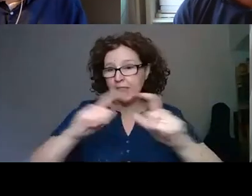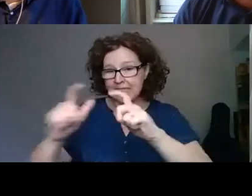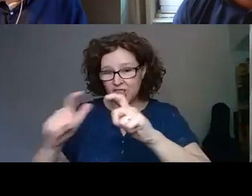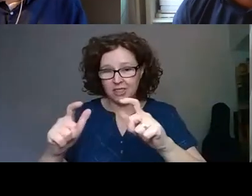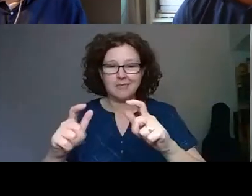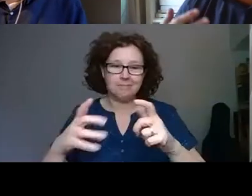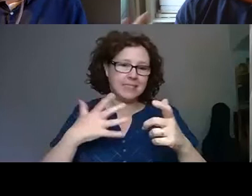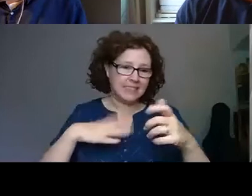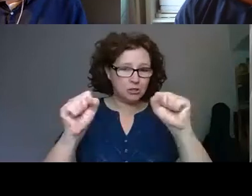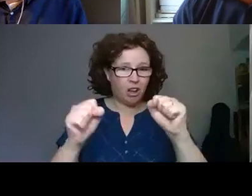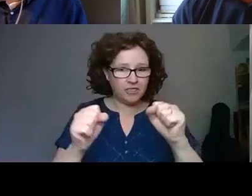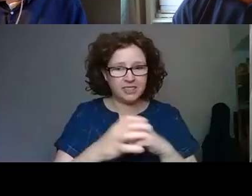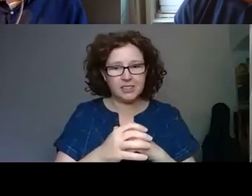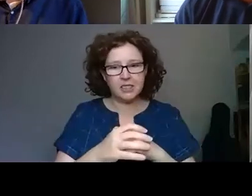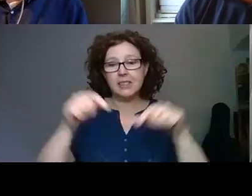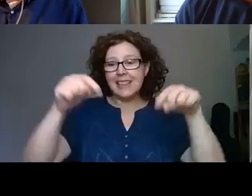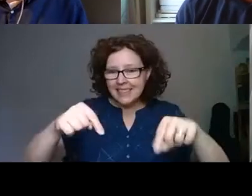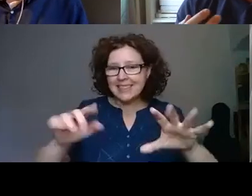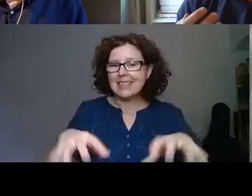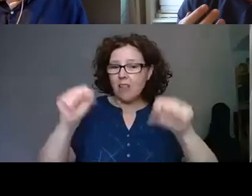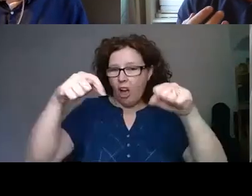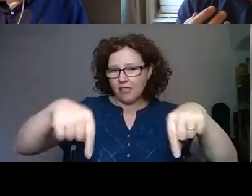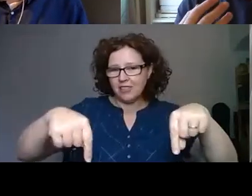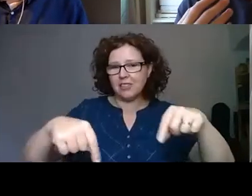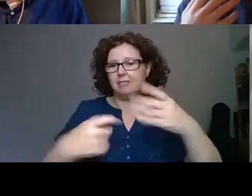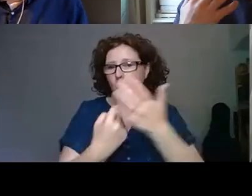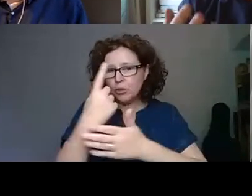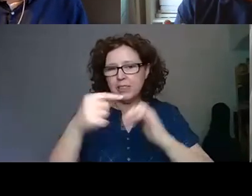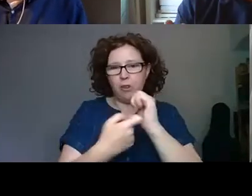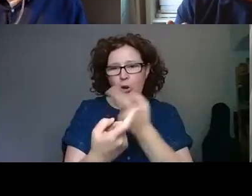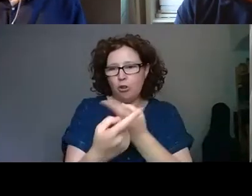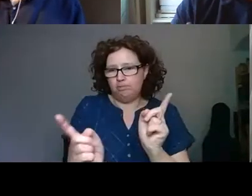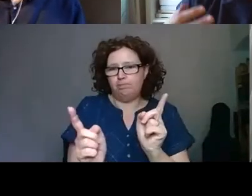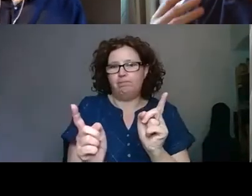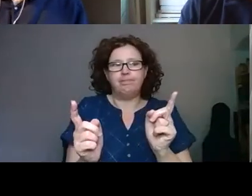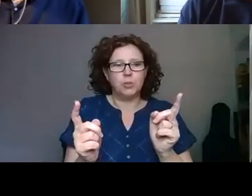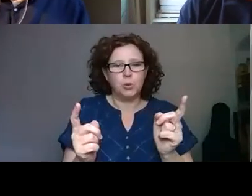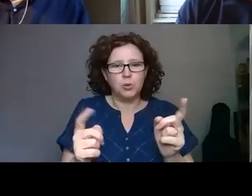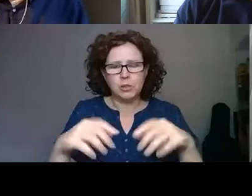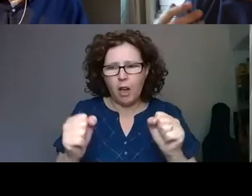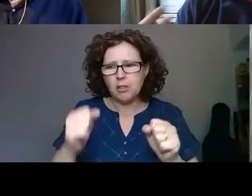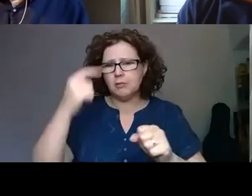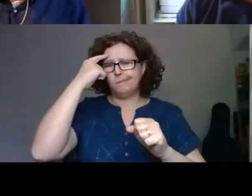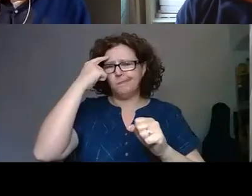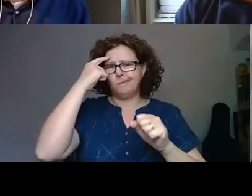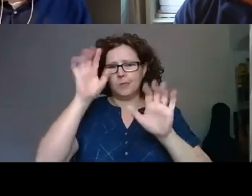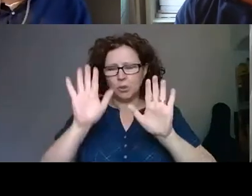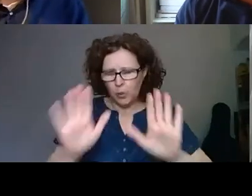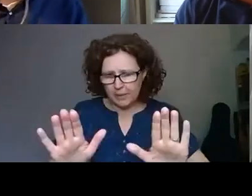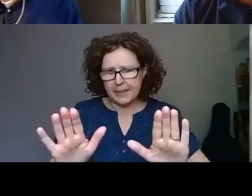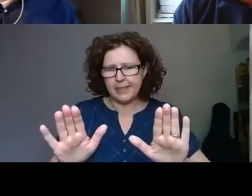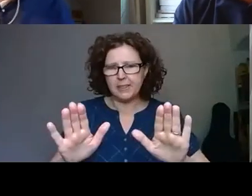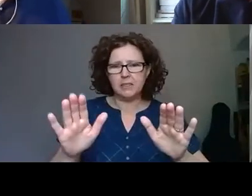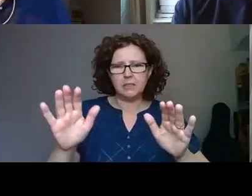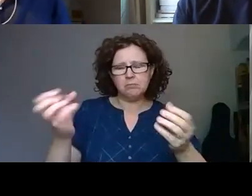So, this will be the beginning. This will be an opportunity for us to find our voice, to pause, to listen, to hear